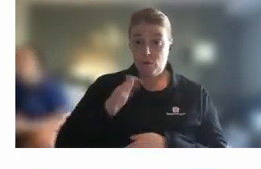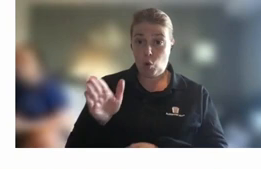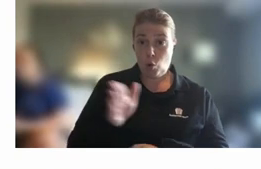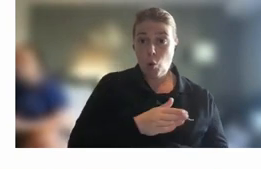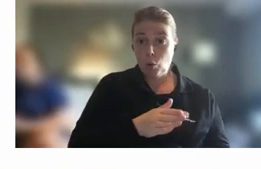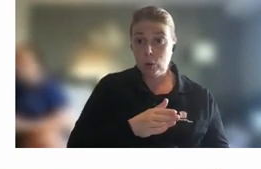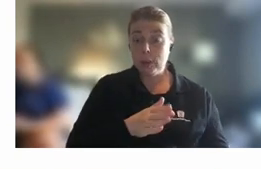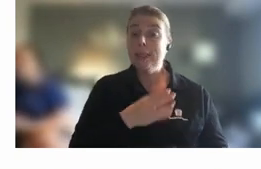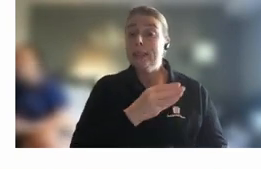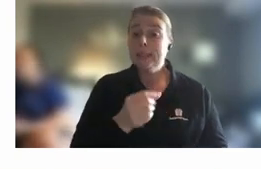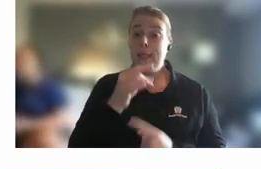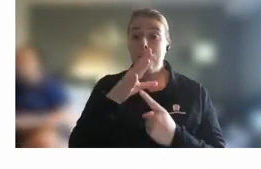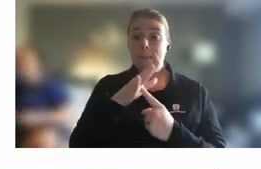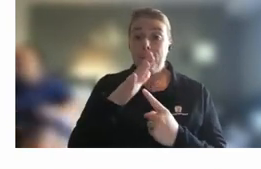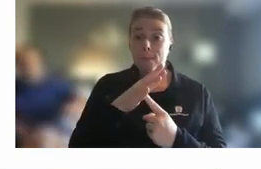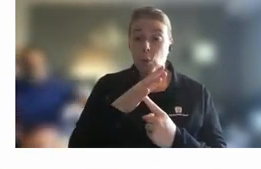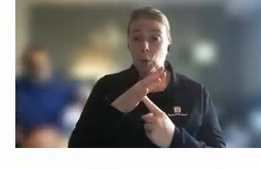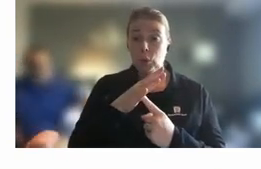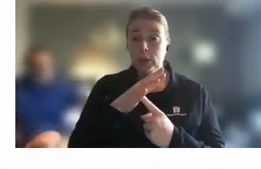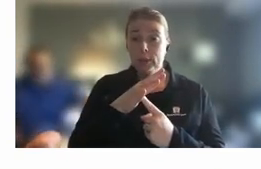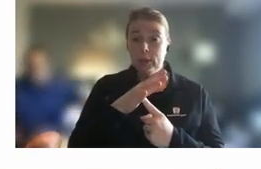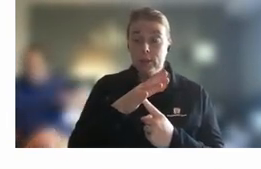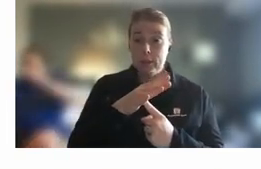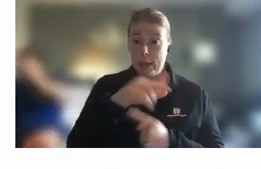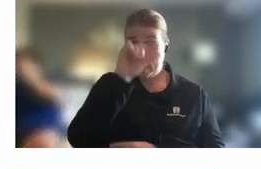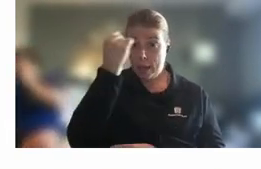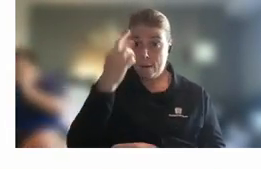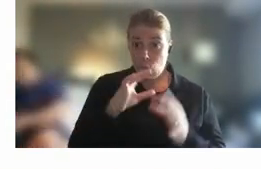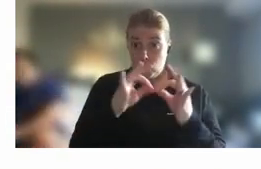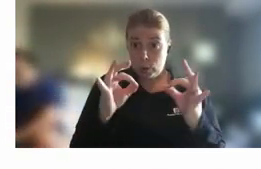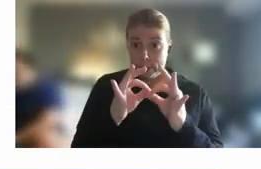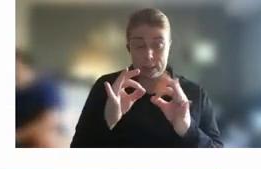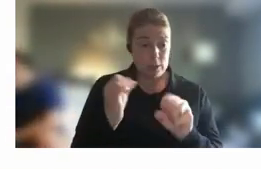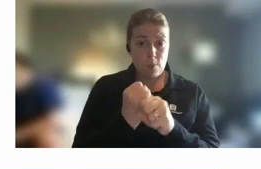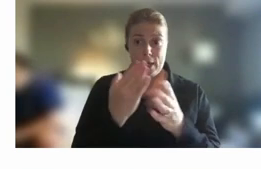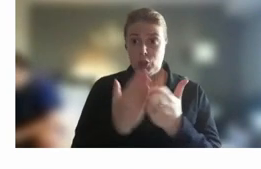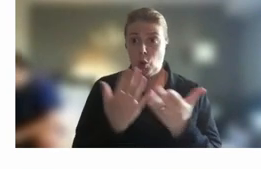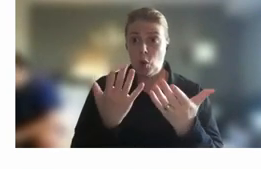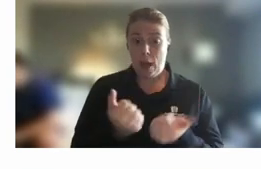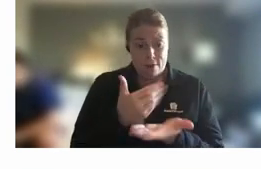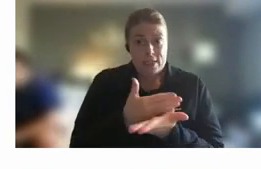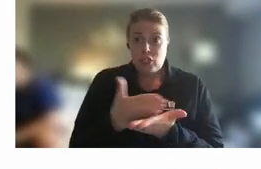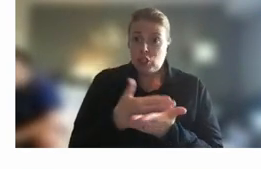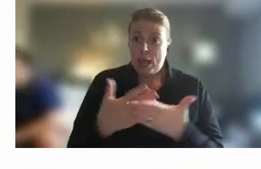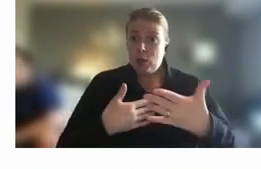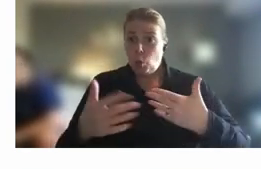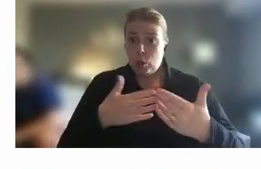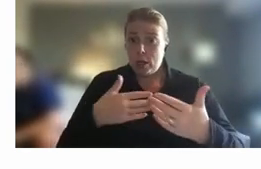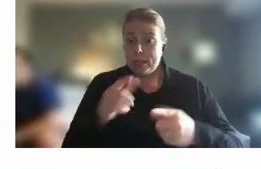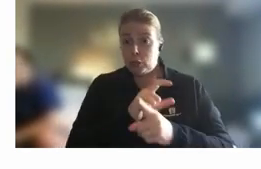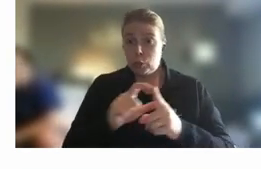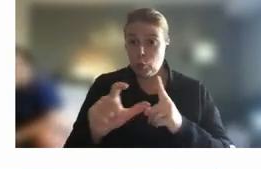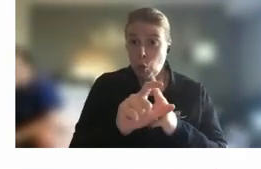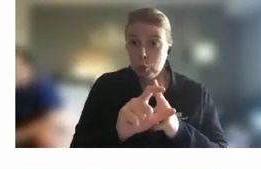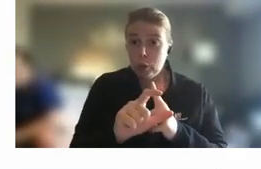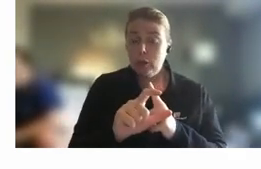important uh objectives for an organization in making sure there is a sense of shared organizational culture and there's also a